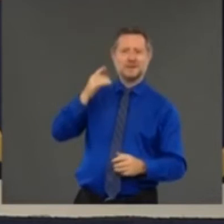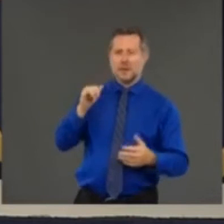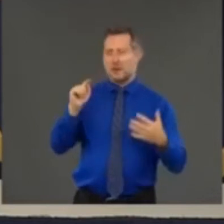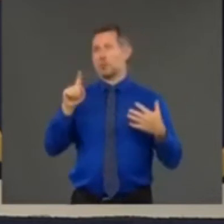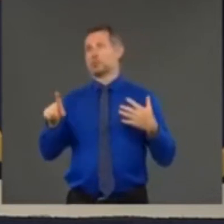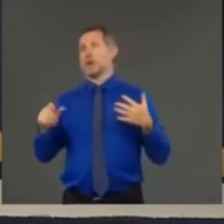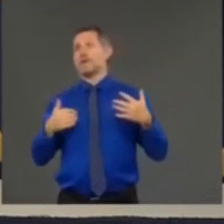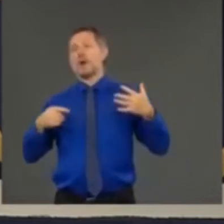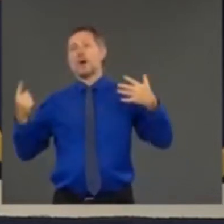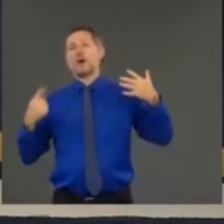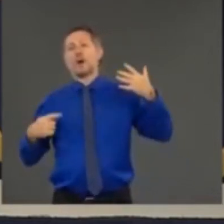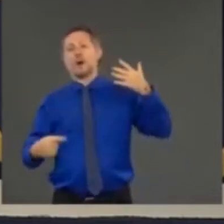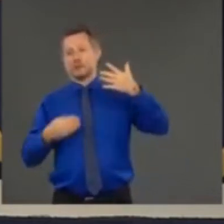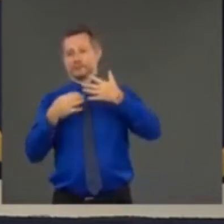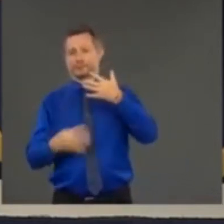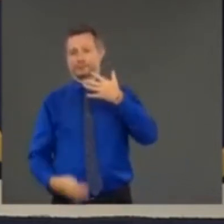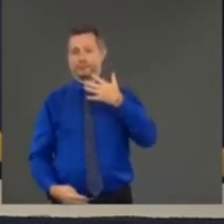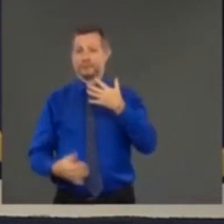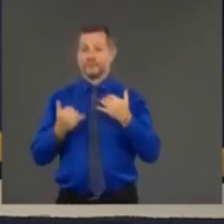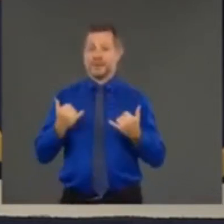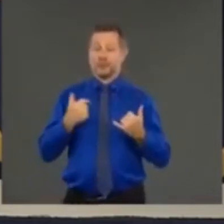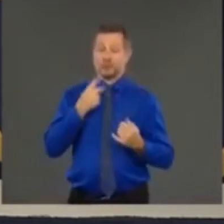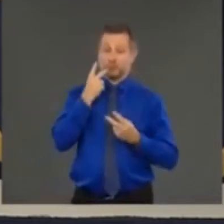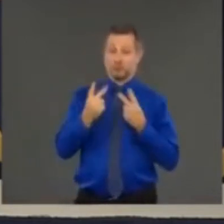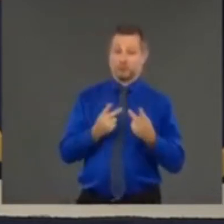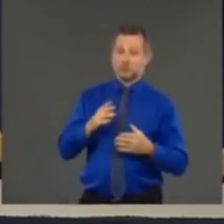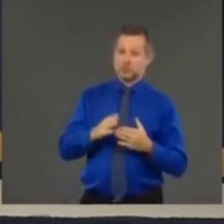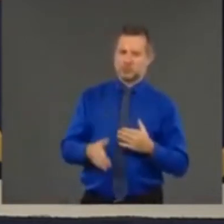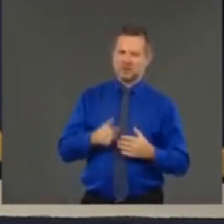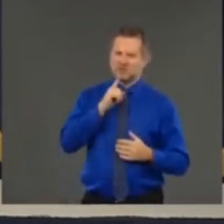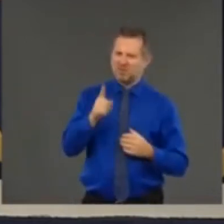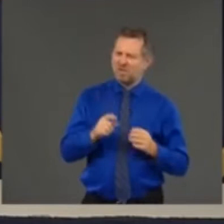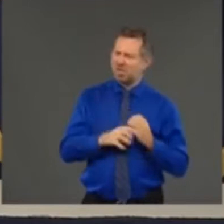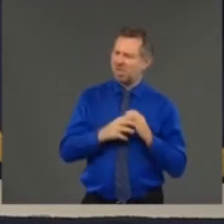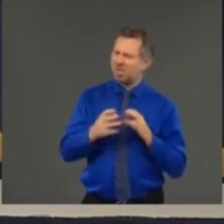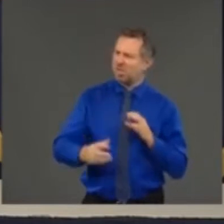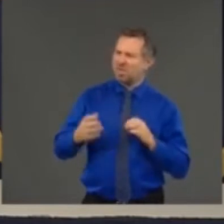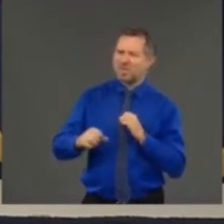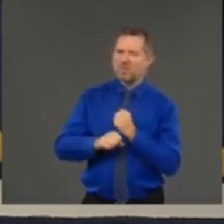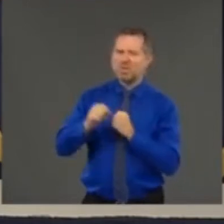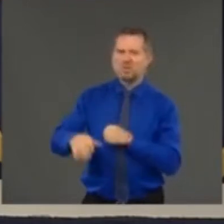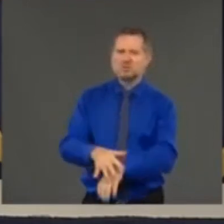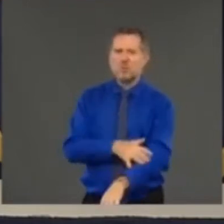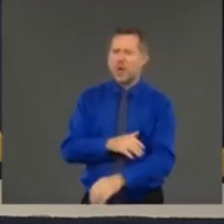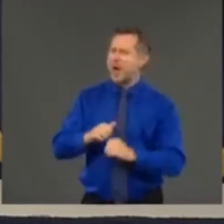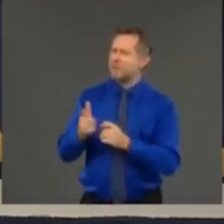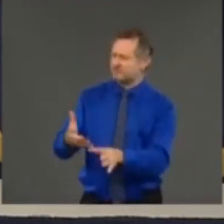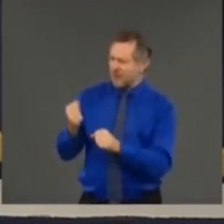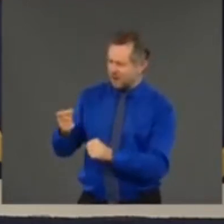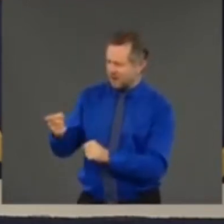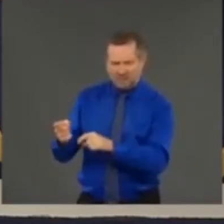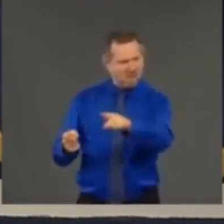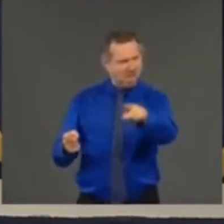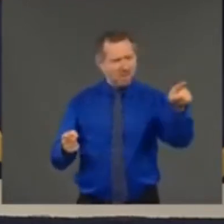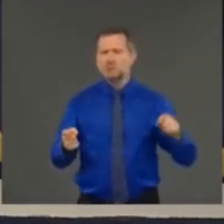says the test results are coming back slower you're gonna get them done faster how I mean